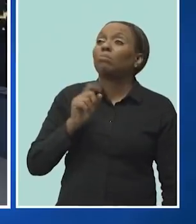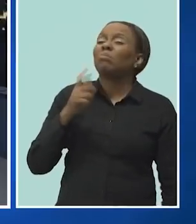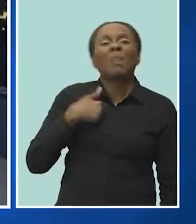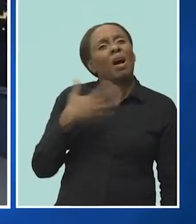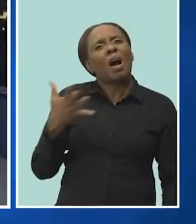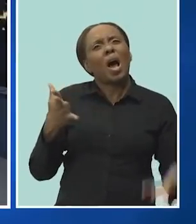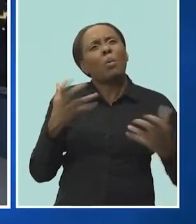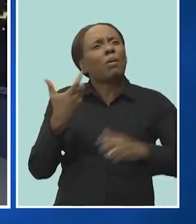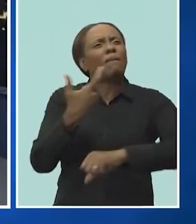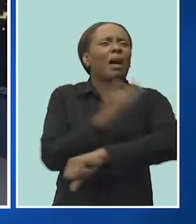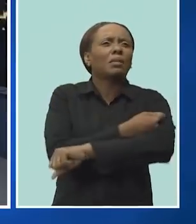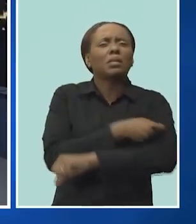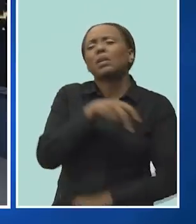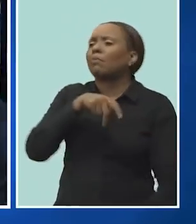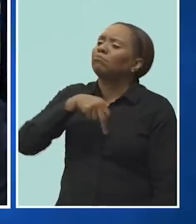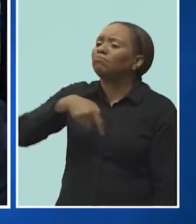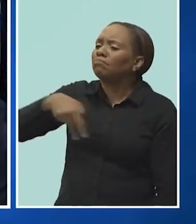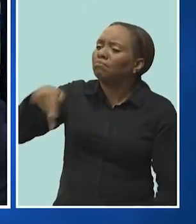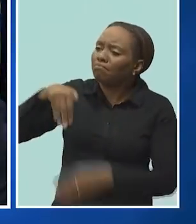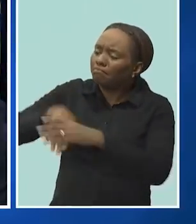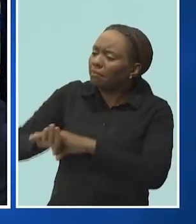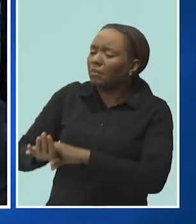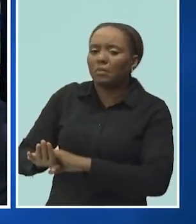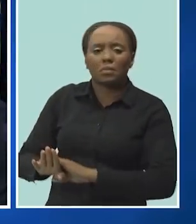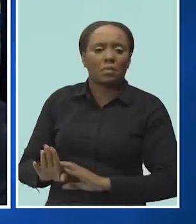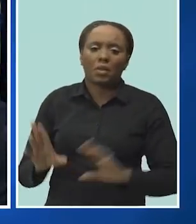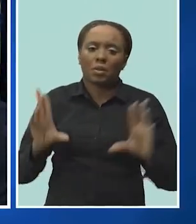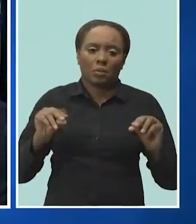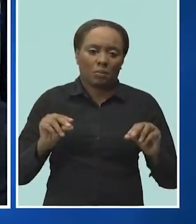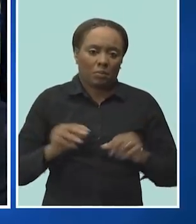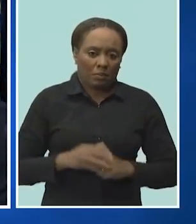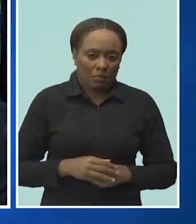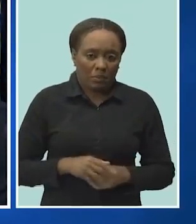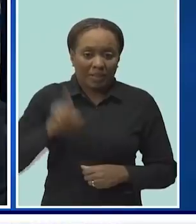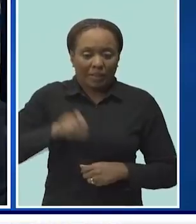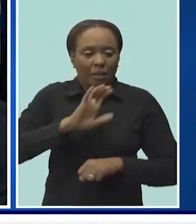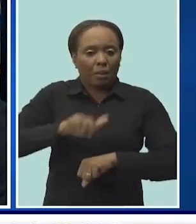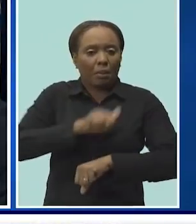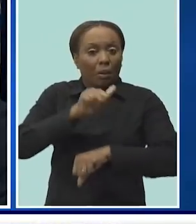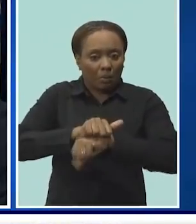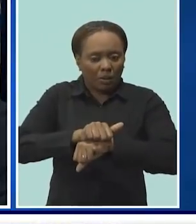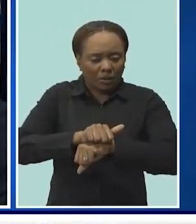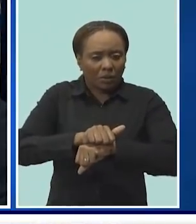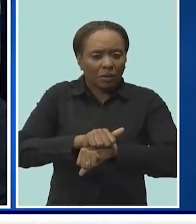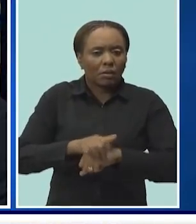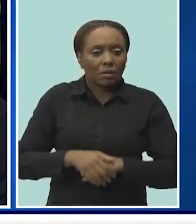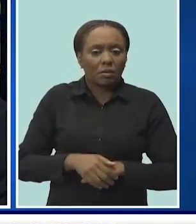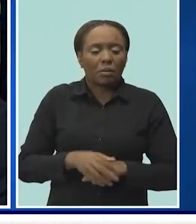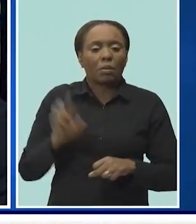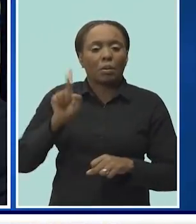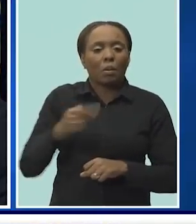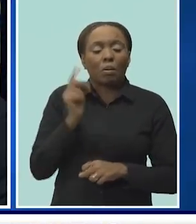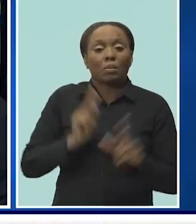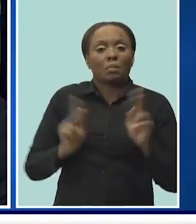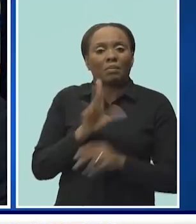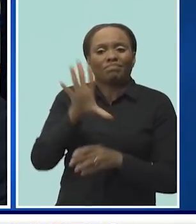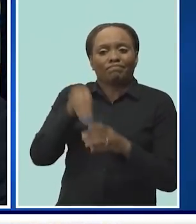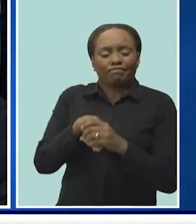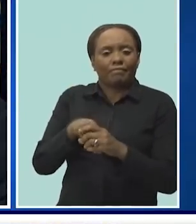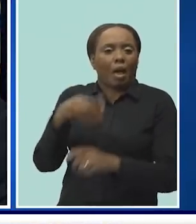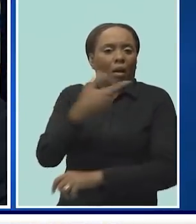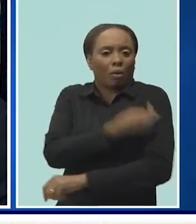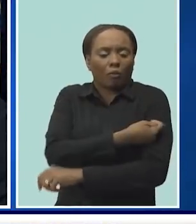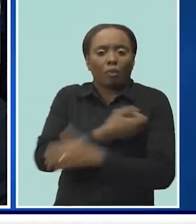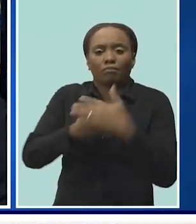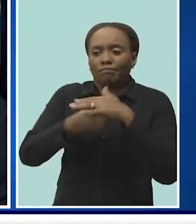stipulation in our directive that persons directly involved in COVID-19 vaccination exercise,